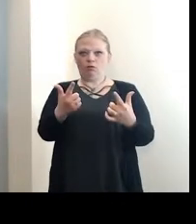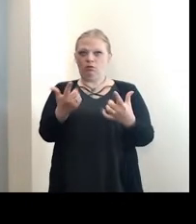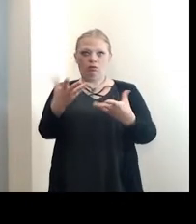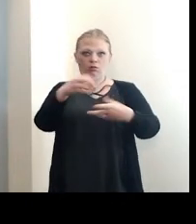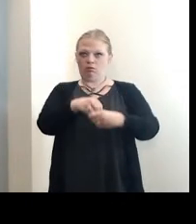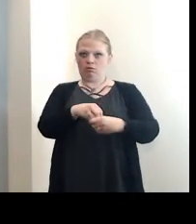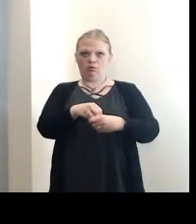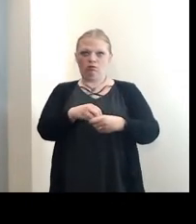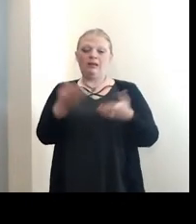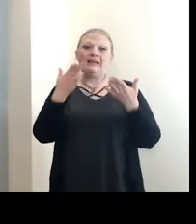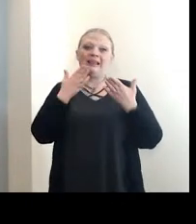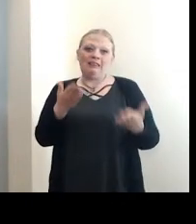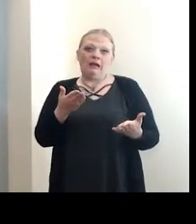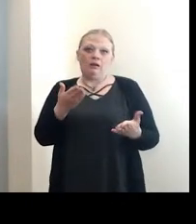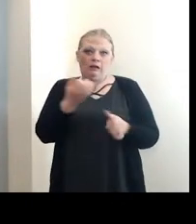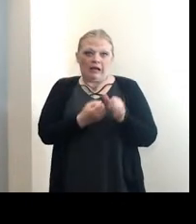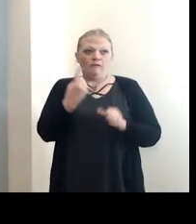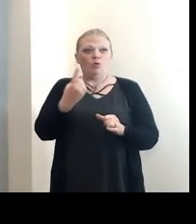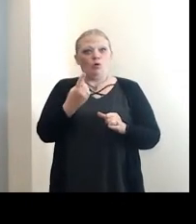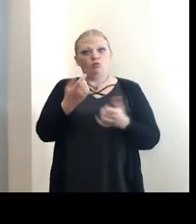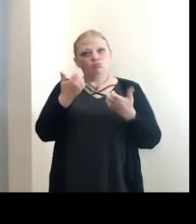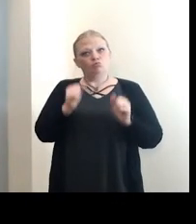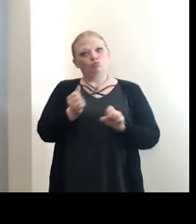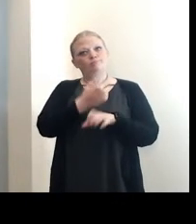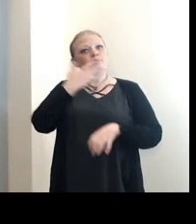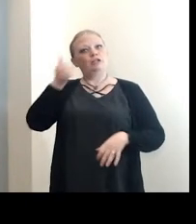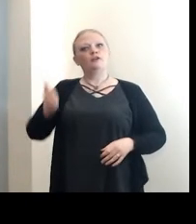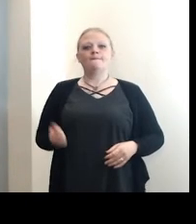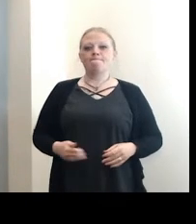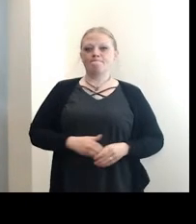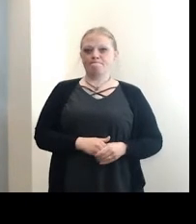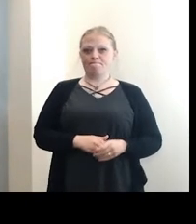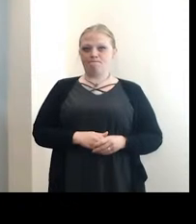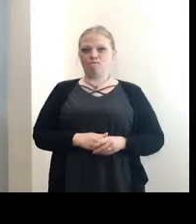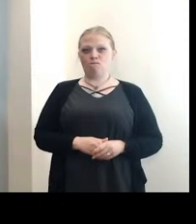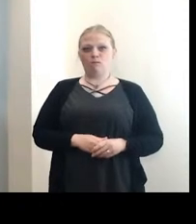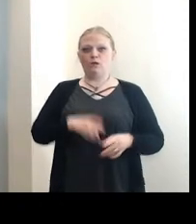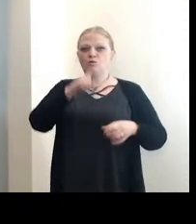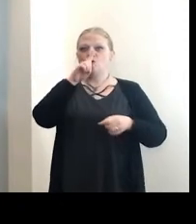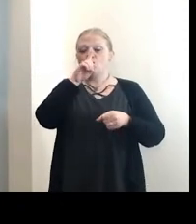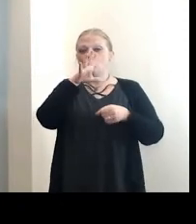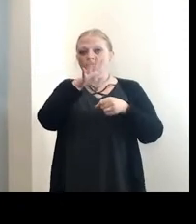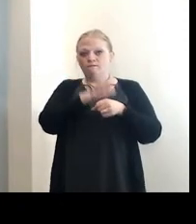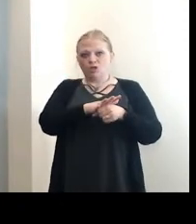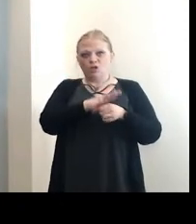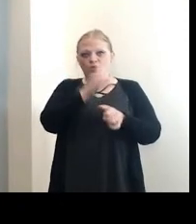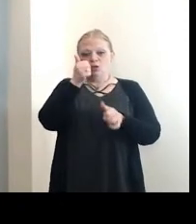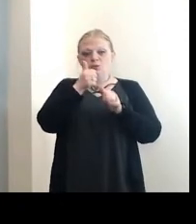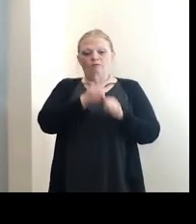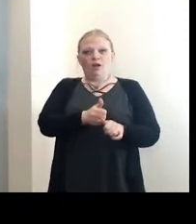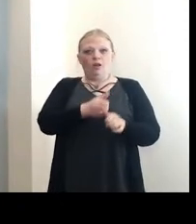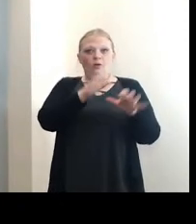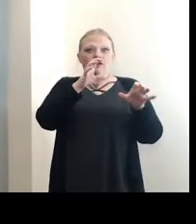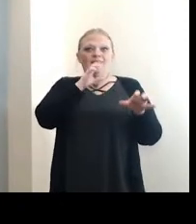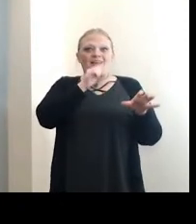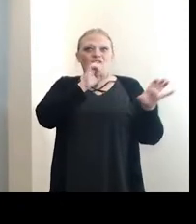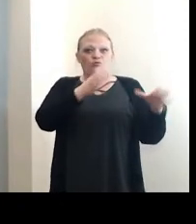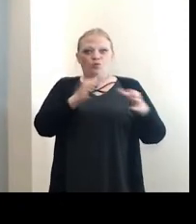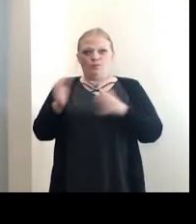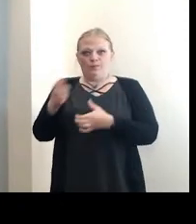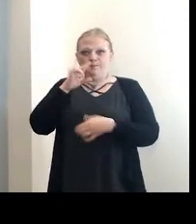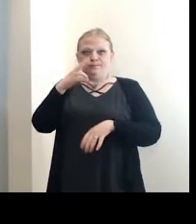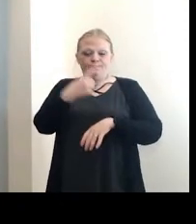and I thank those who played a role to make it better. Confirm COVID-19 cases by age group over the past seven days.